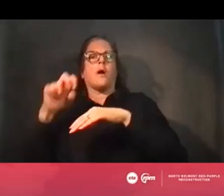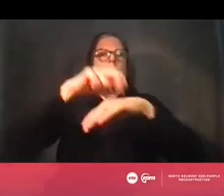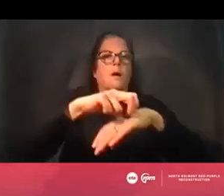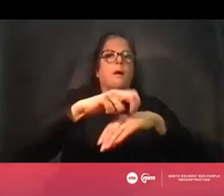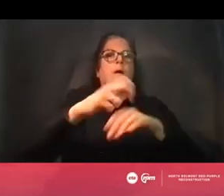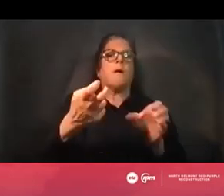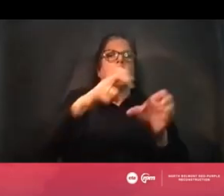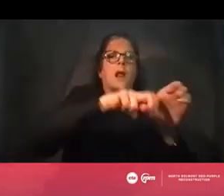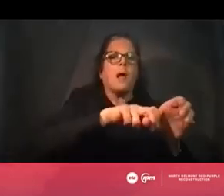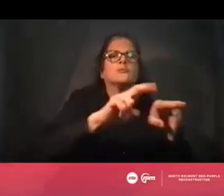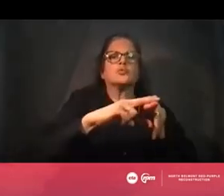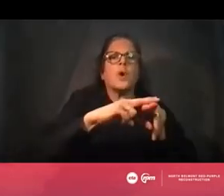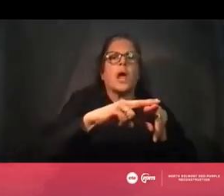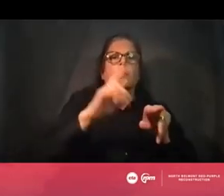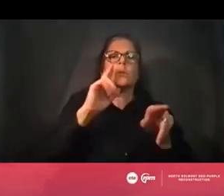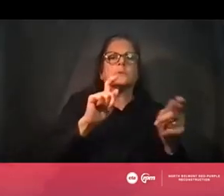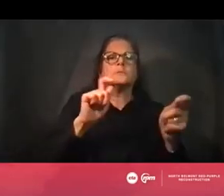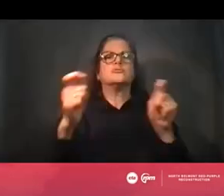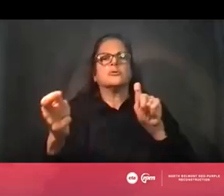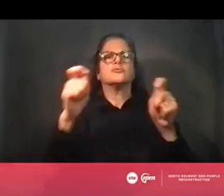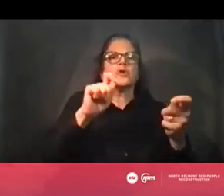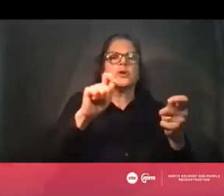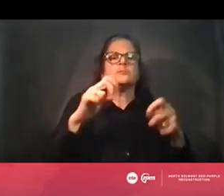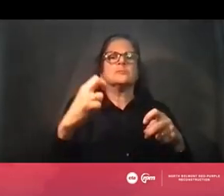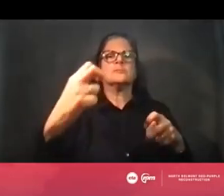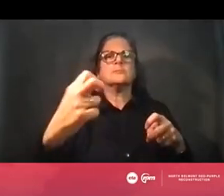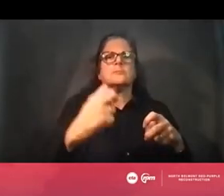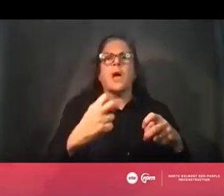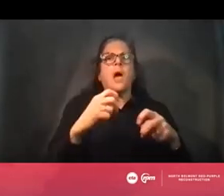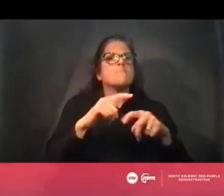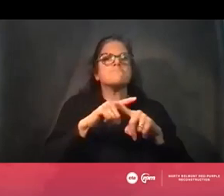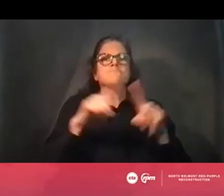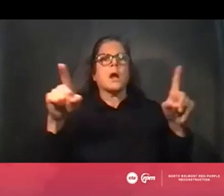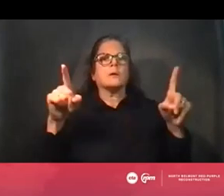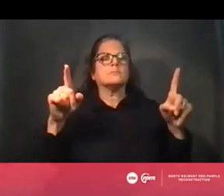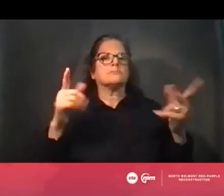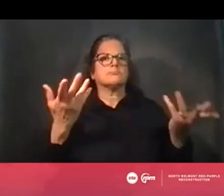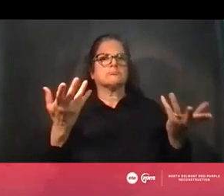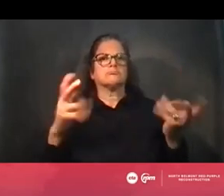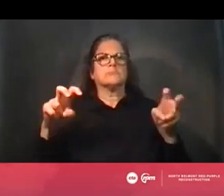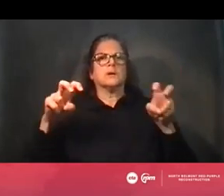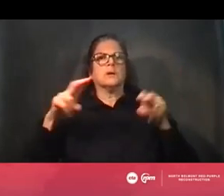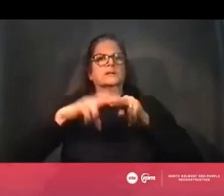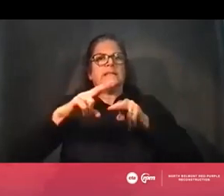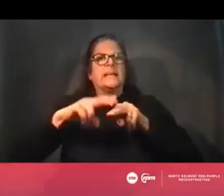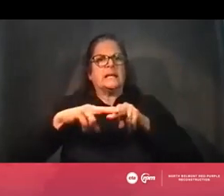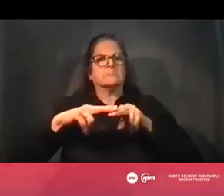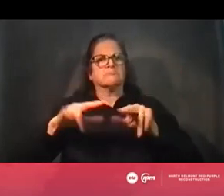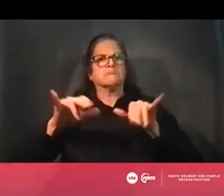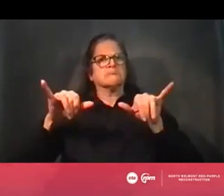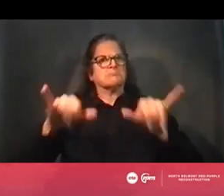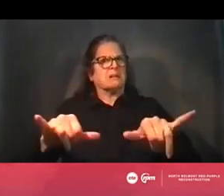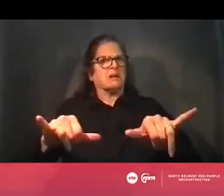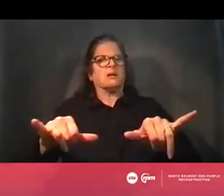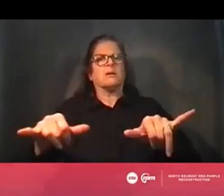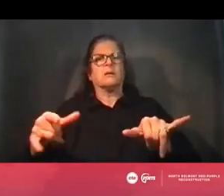But there are no plans to either add or take away seating or do any substantive construction to the Belmont platforms.